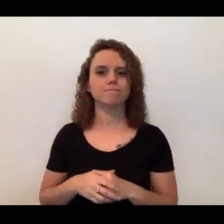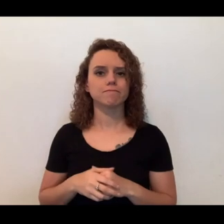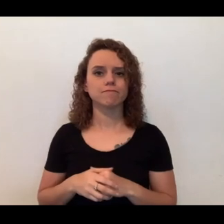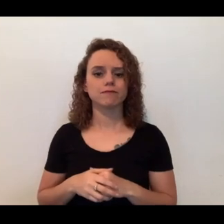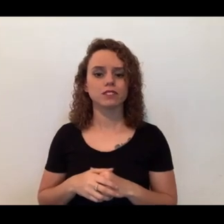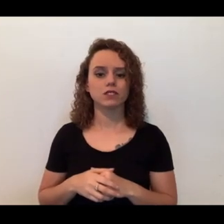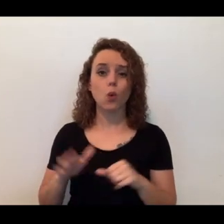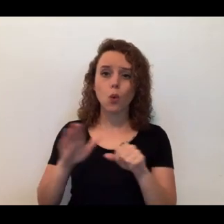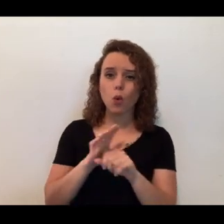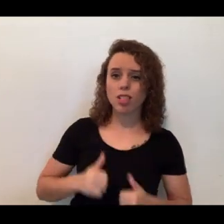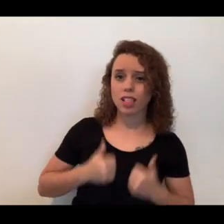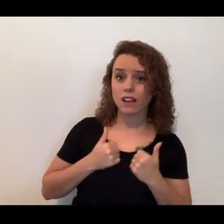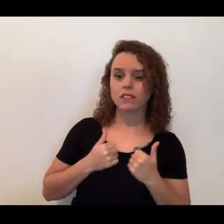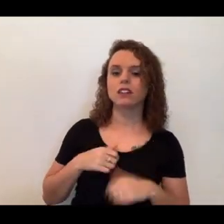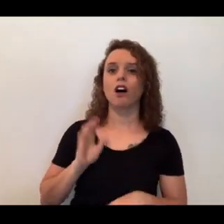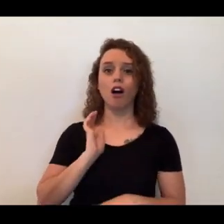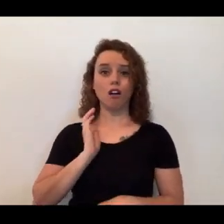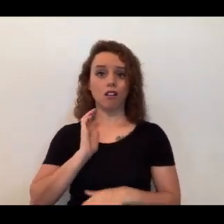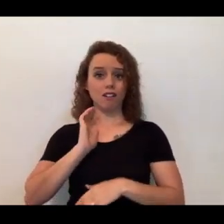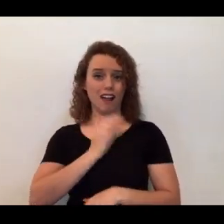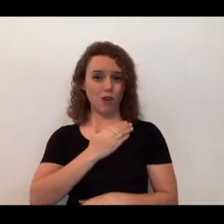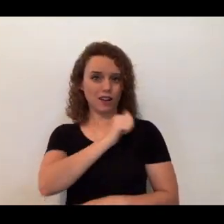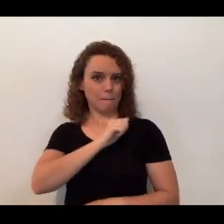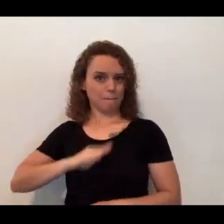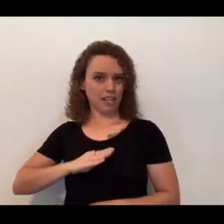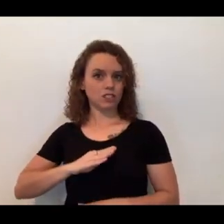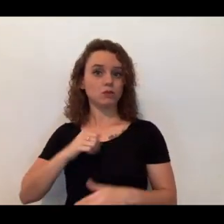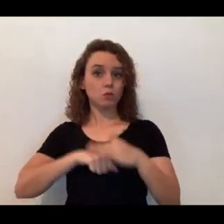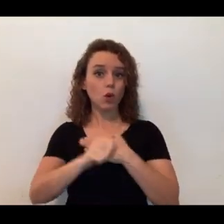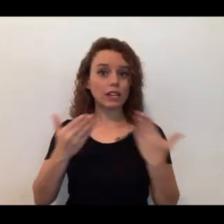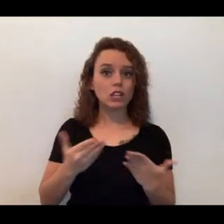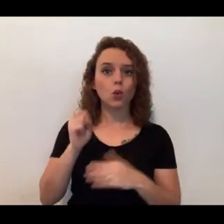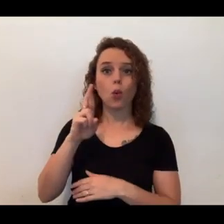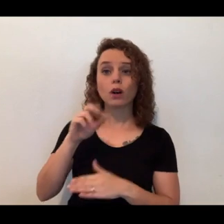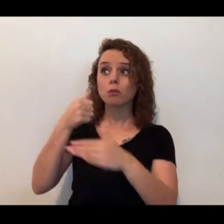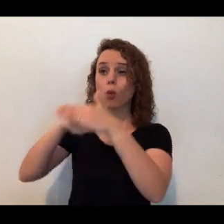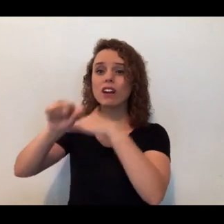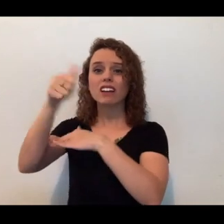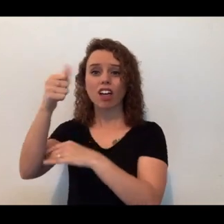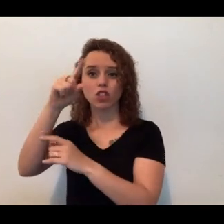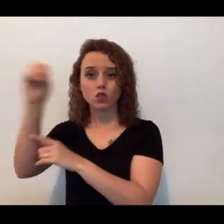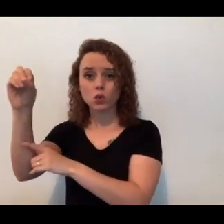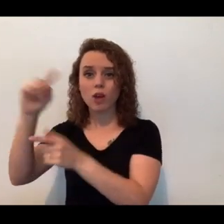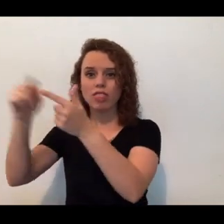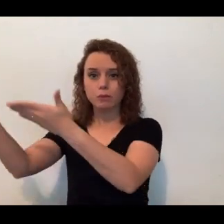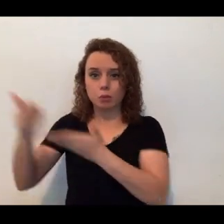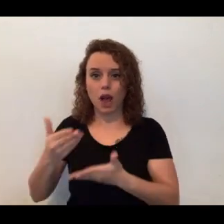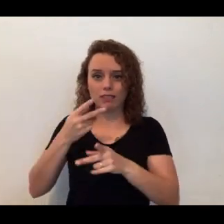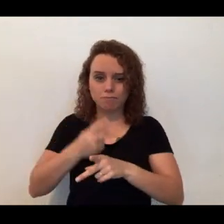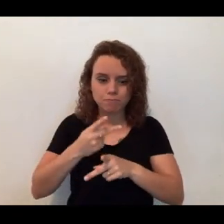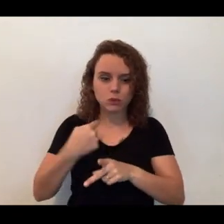zoo or born at another zoo and then raised here by us and will live their